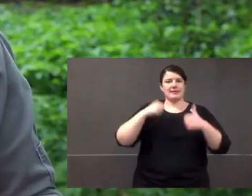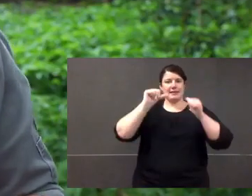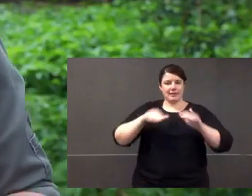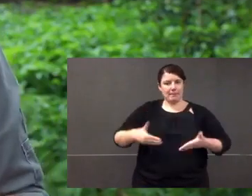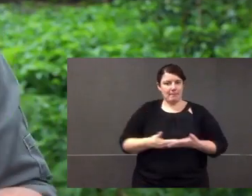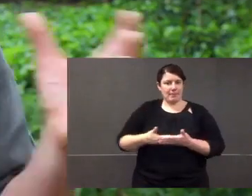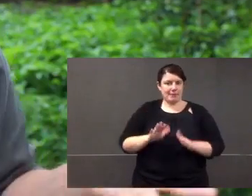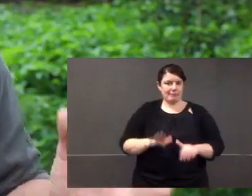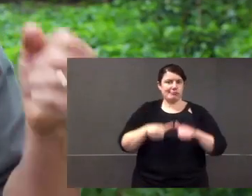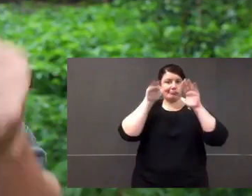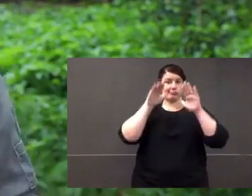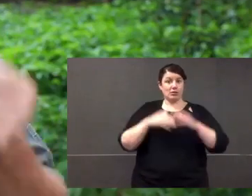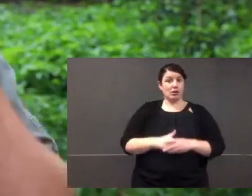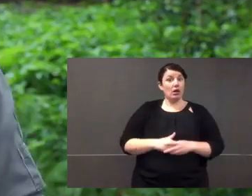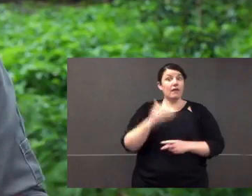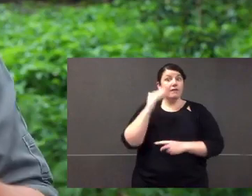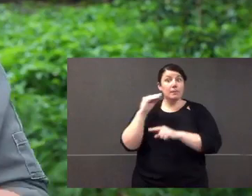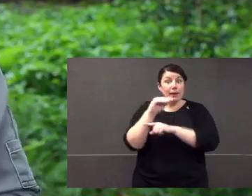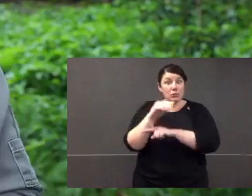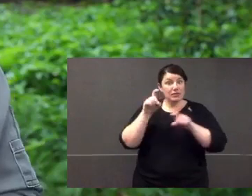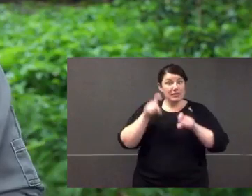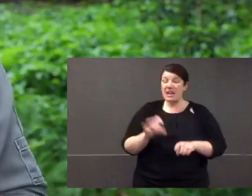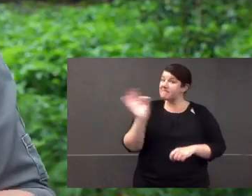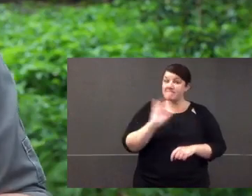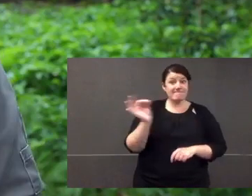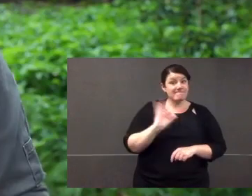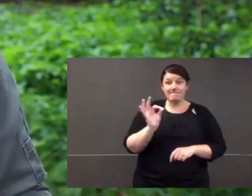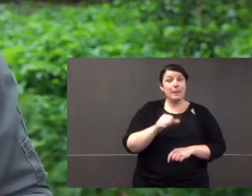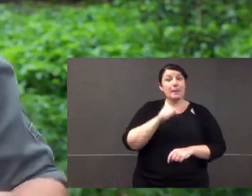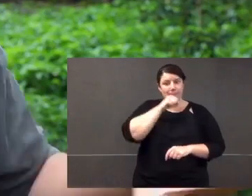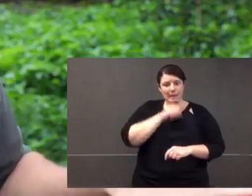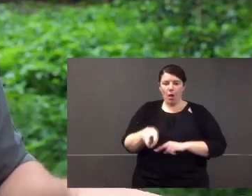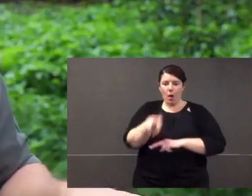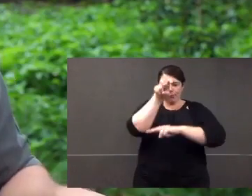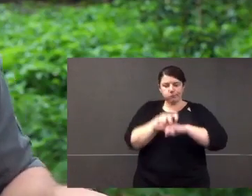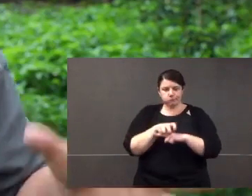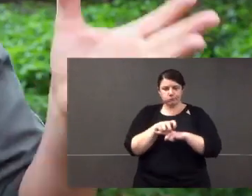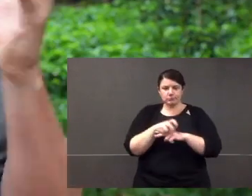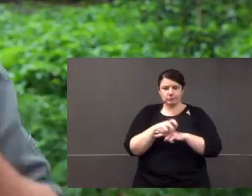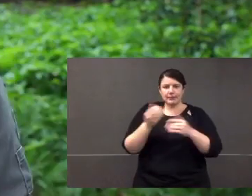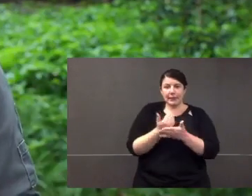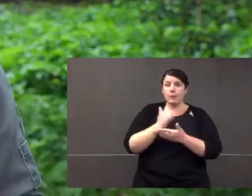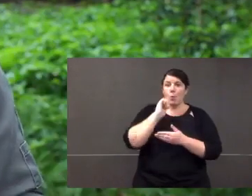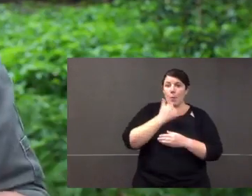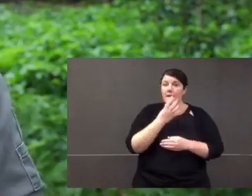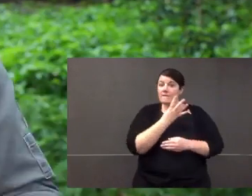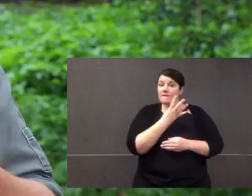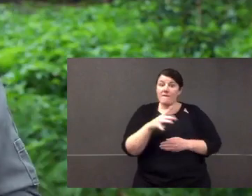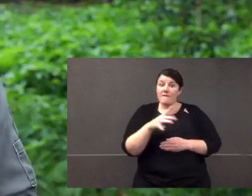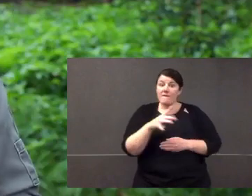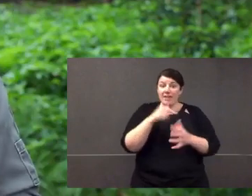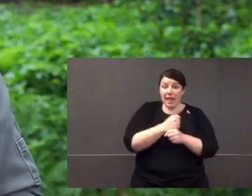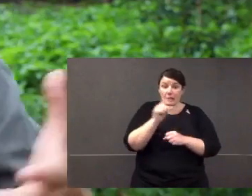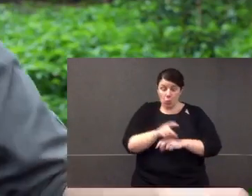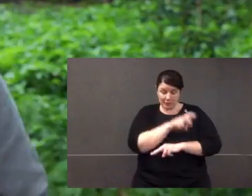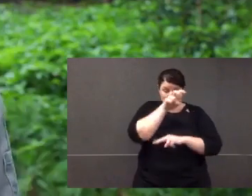males that someone will successfully rear her young but the female doesn't stay around and the male incubates